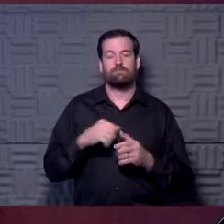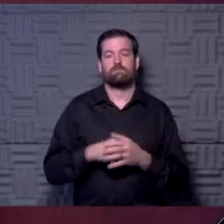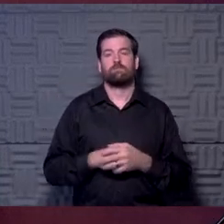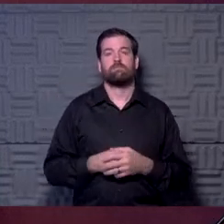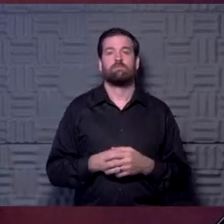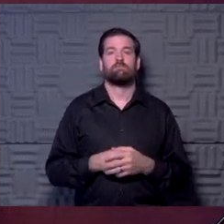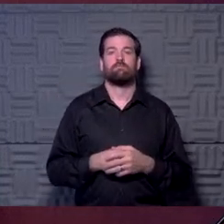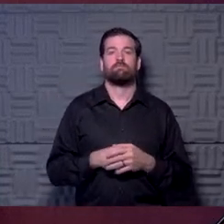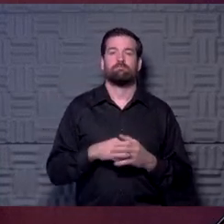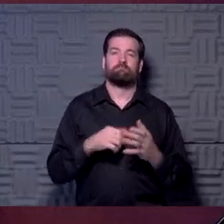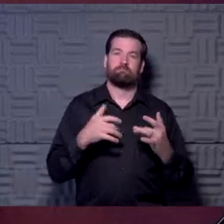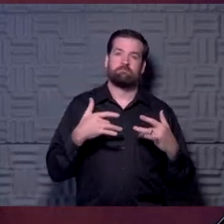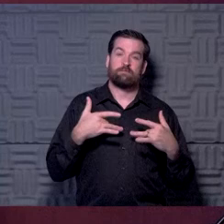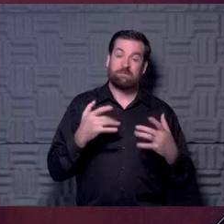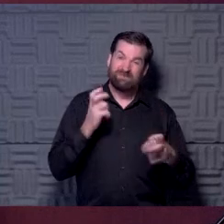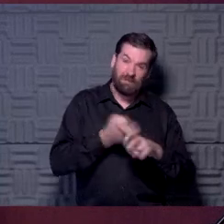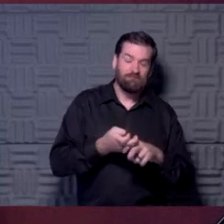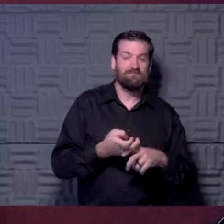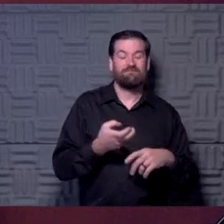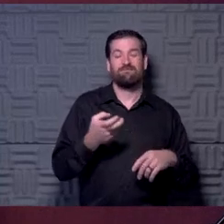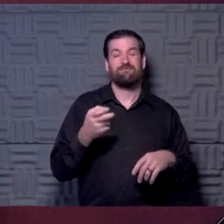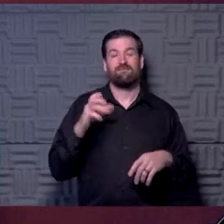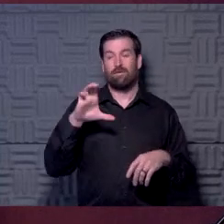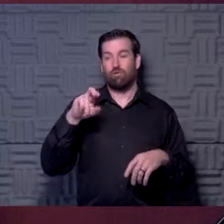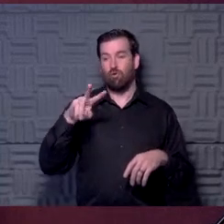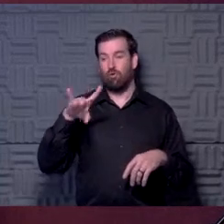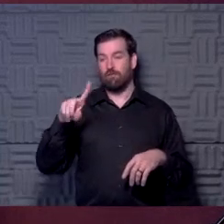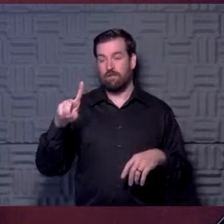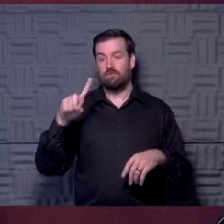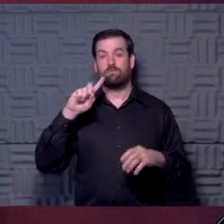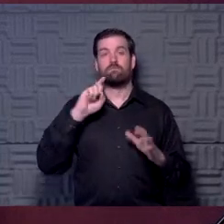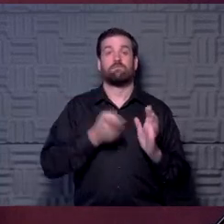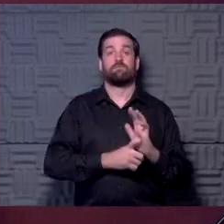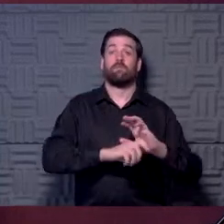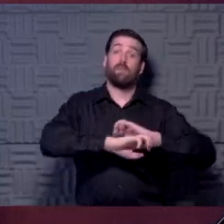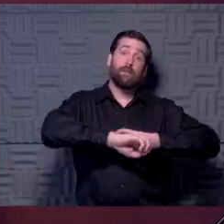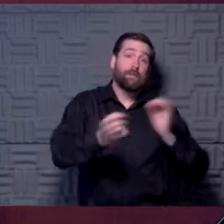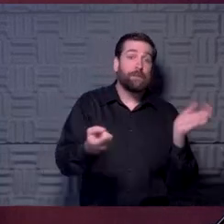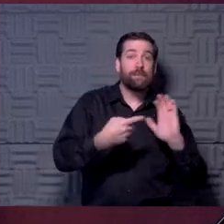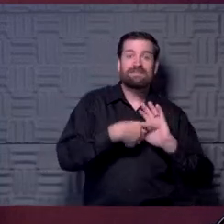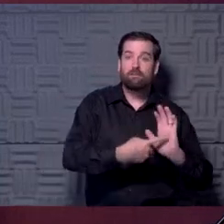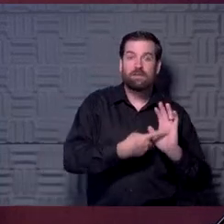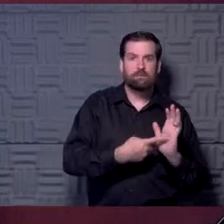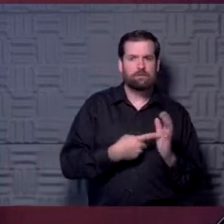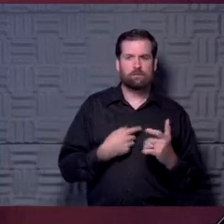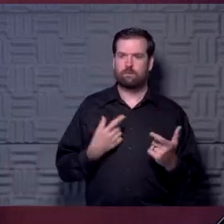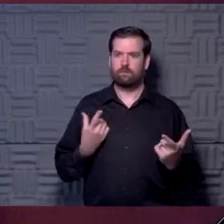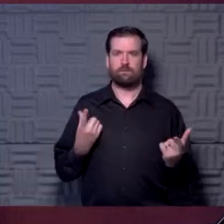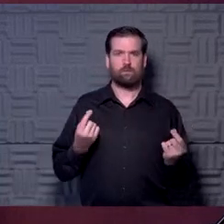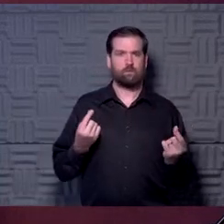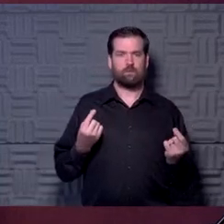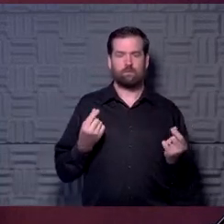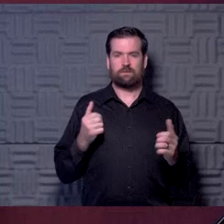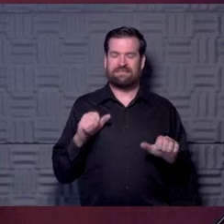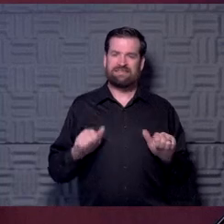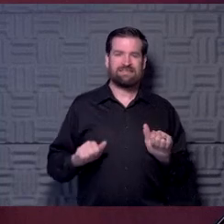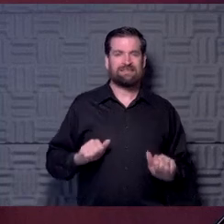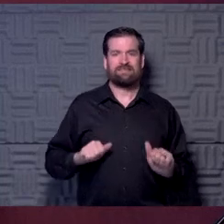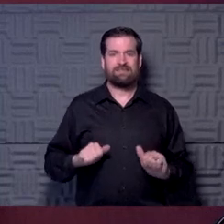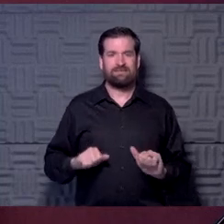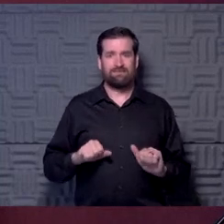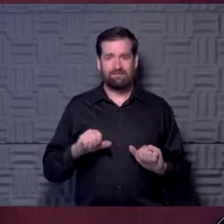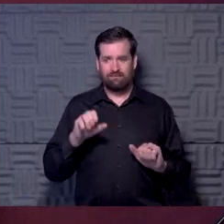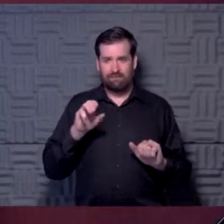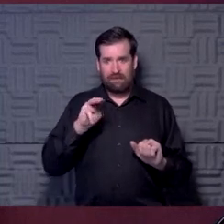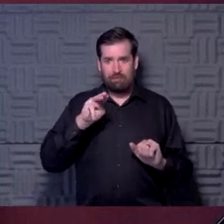So that's the tough thing with COVID is, is that we're finding it in asymptomatic people. And we're not sure what to do with that, right? Because we also have an